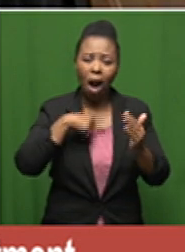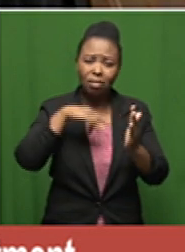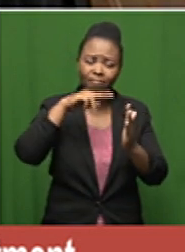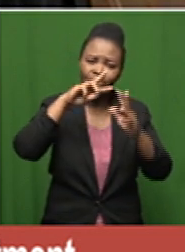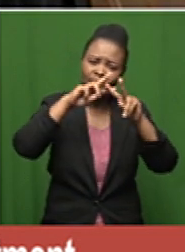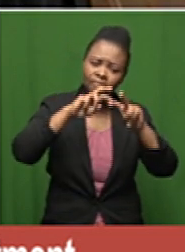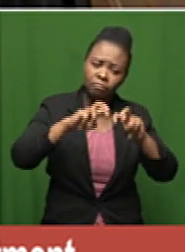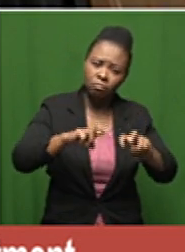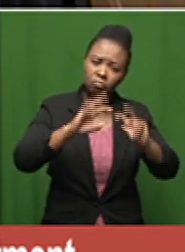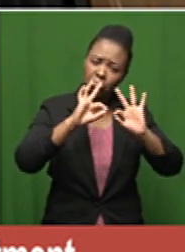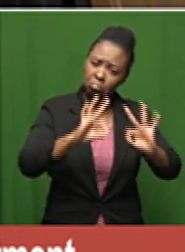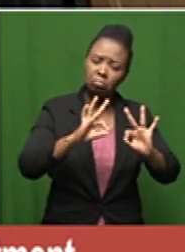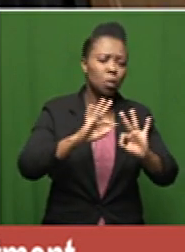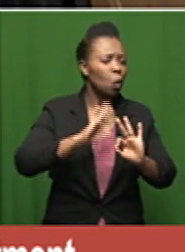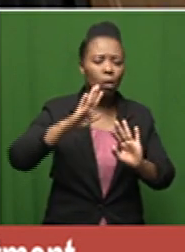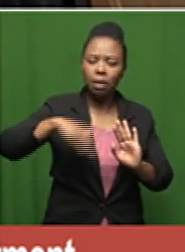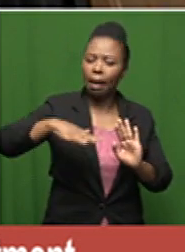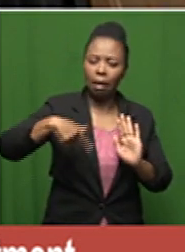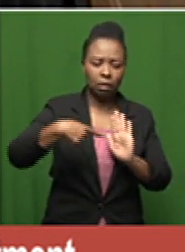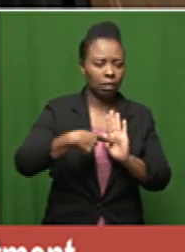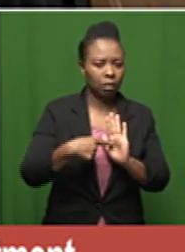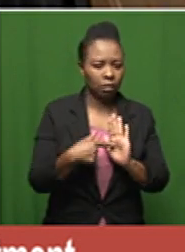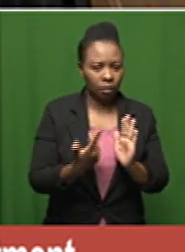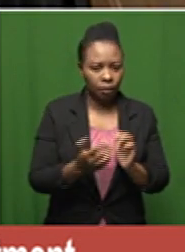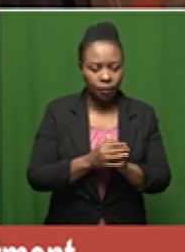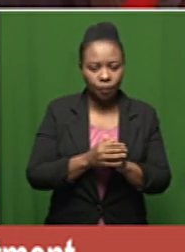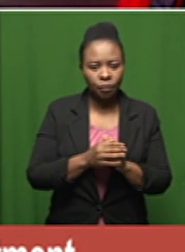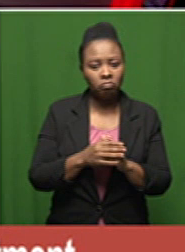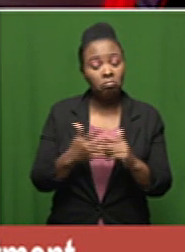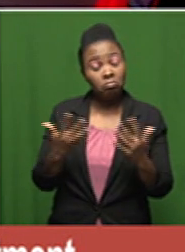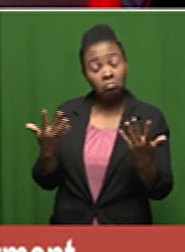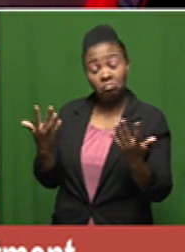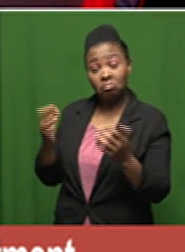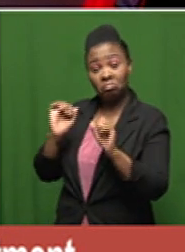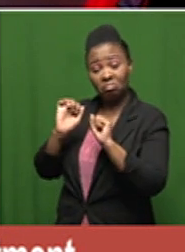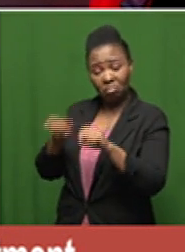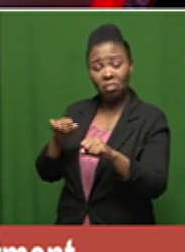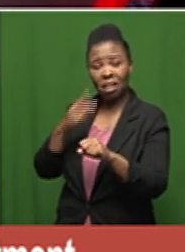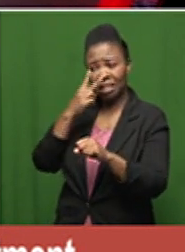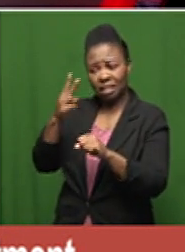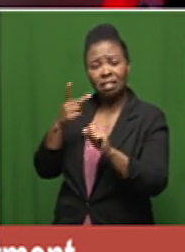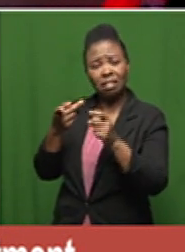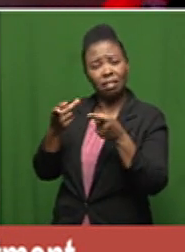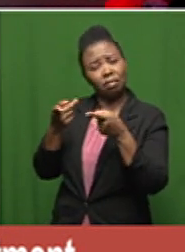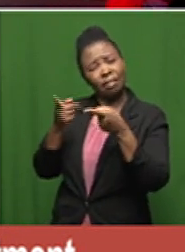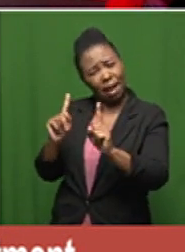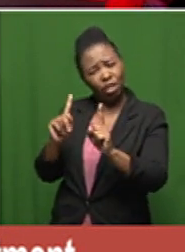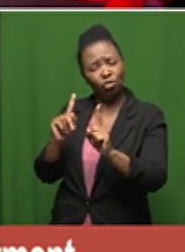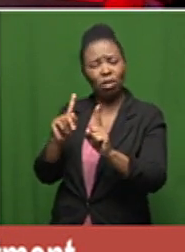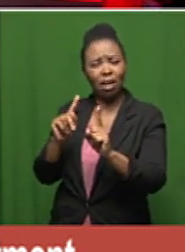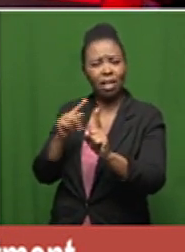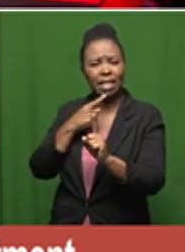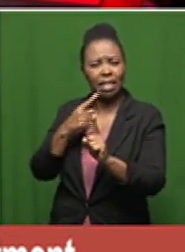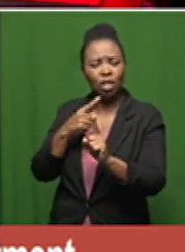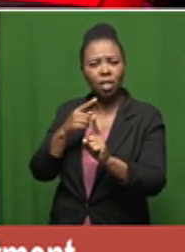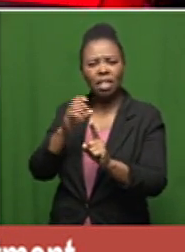work in a large population of patients and i suppose the danger as you say is that it's used with